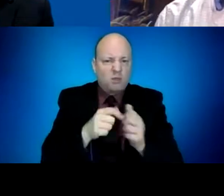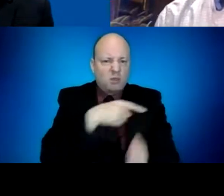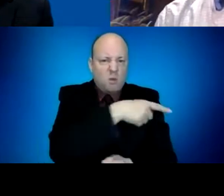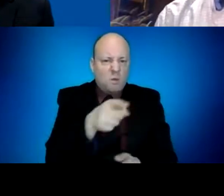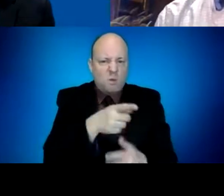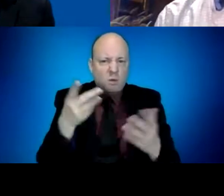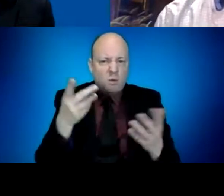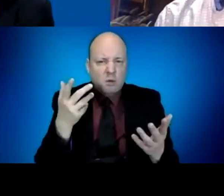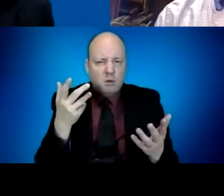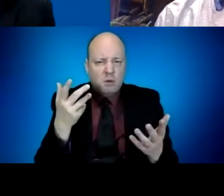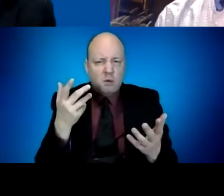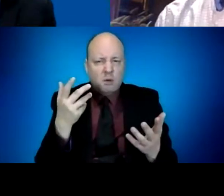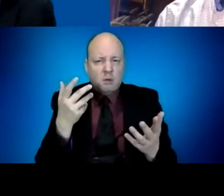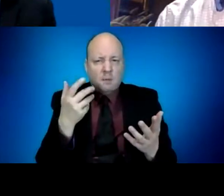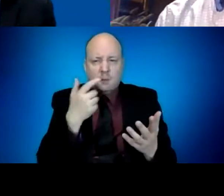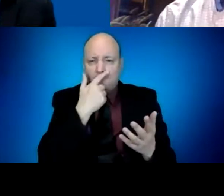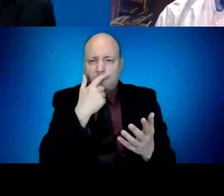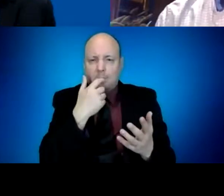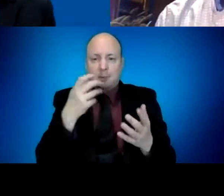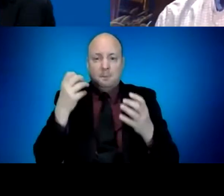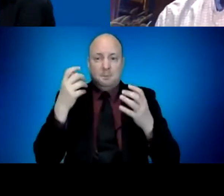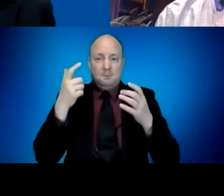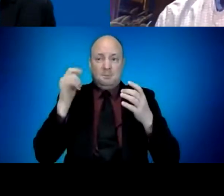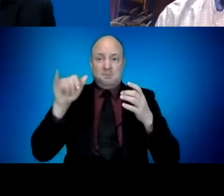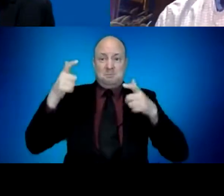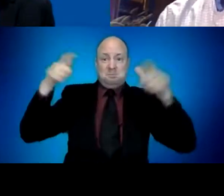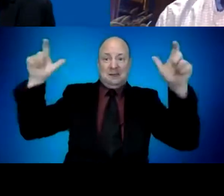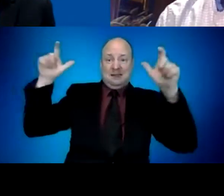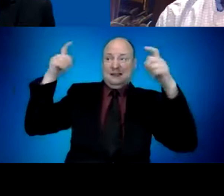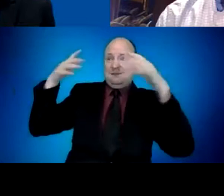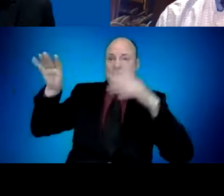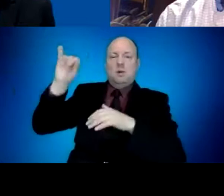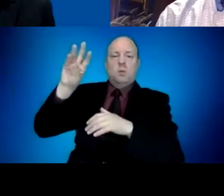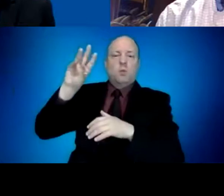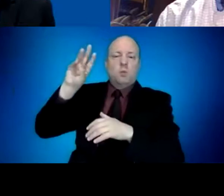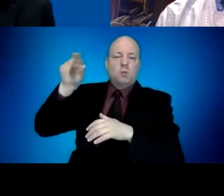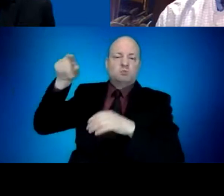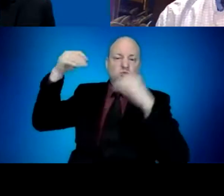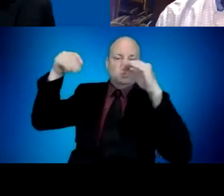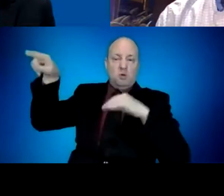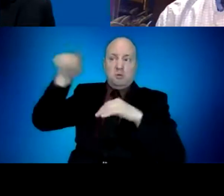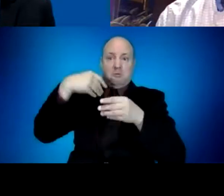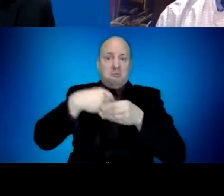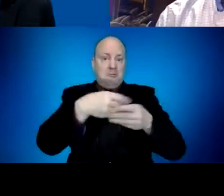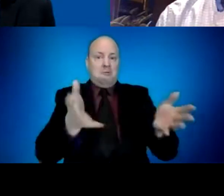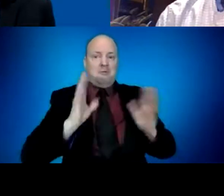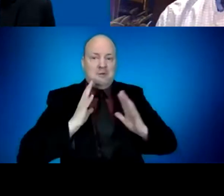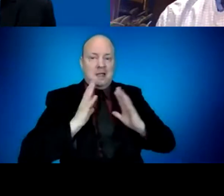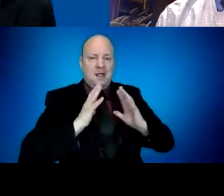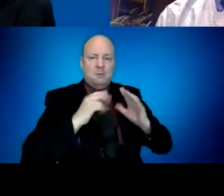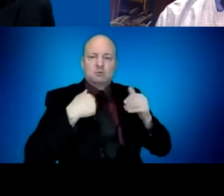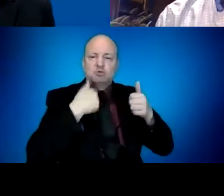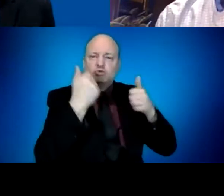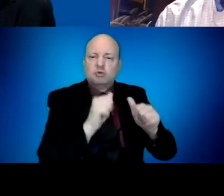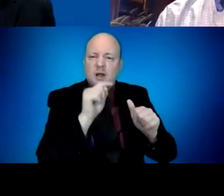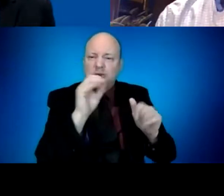that we think can be expanded. And we're doing outreach right now to try to get more of those signed up. I suspect, as much